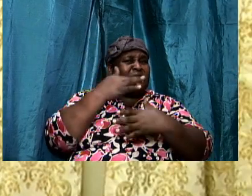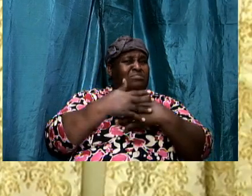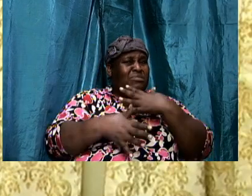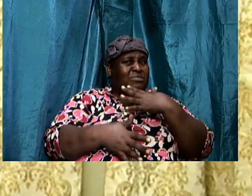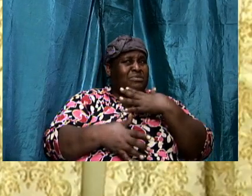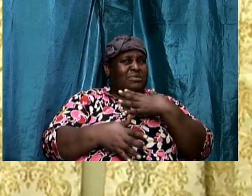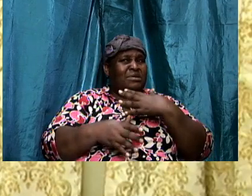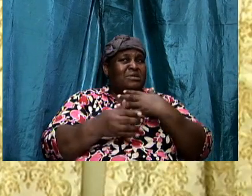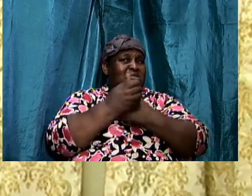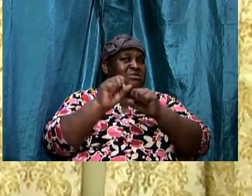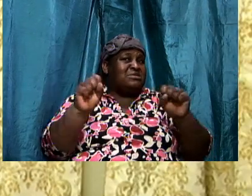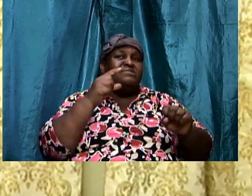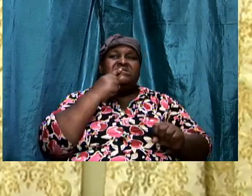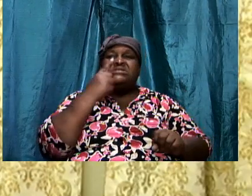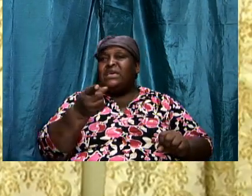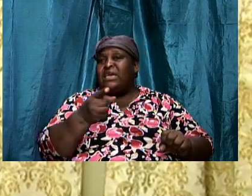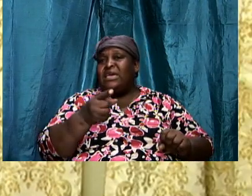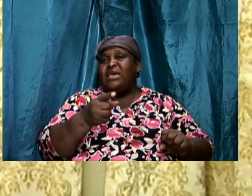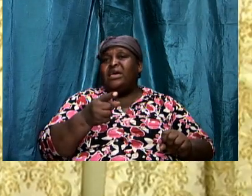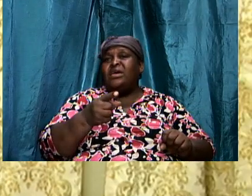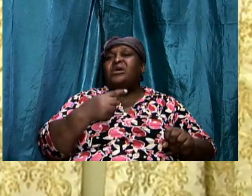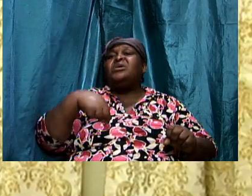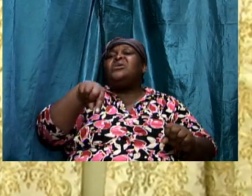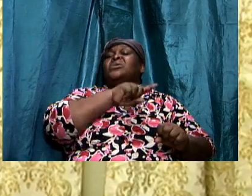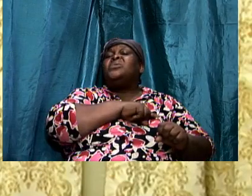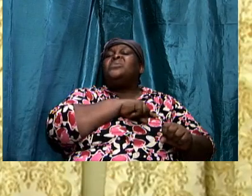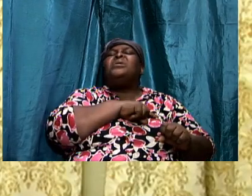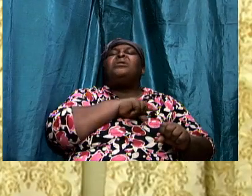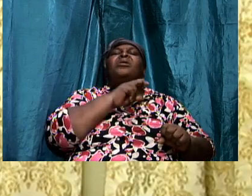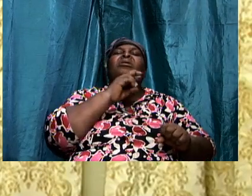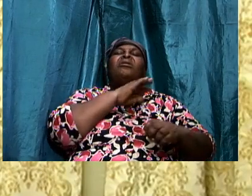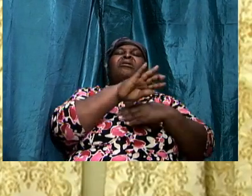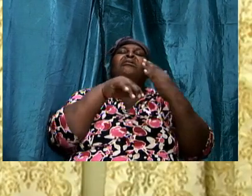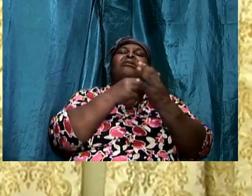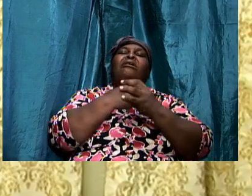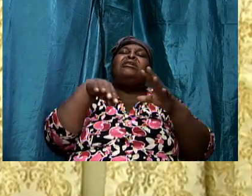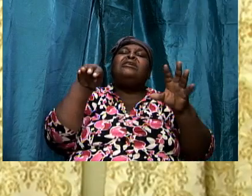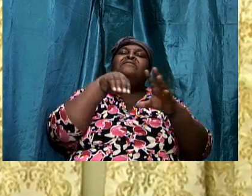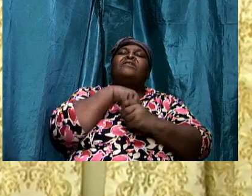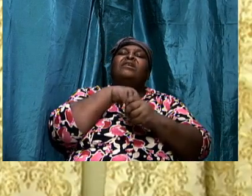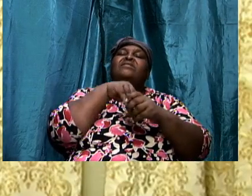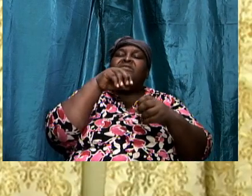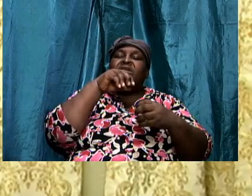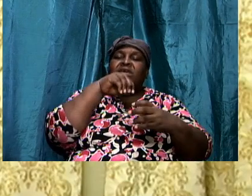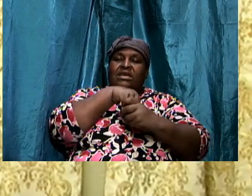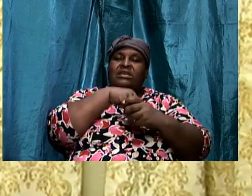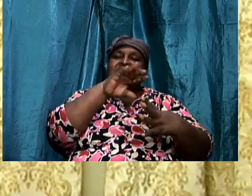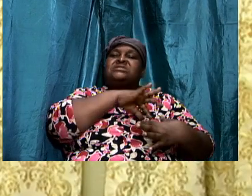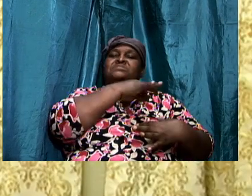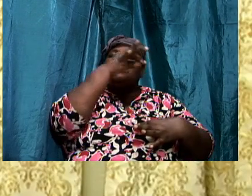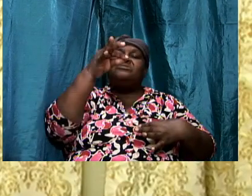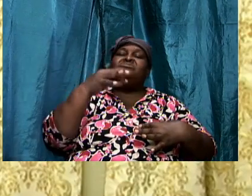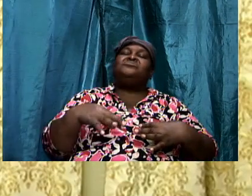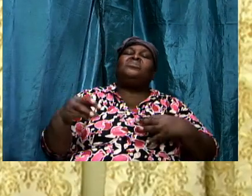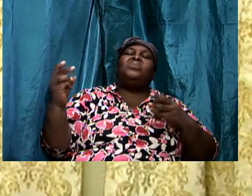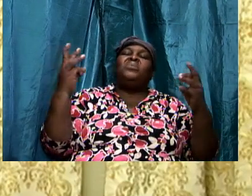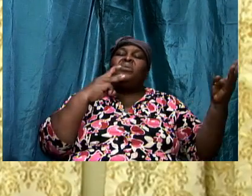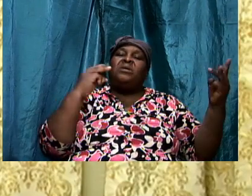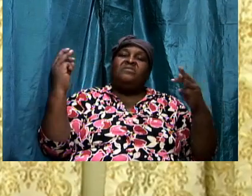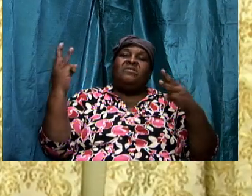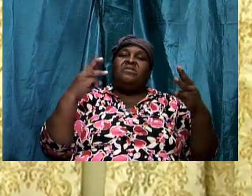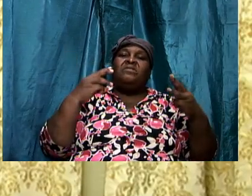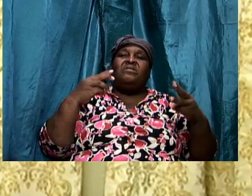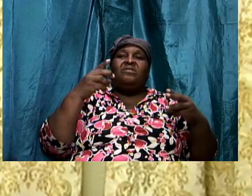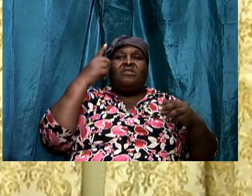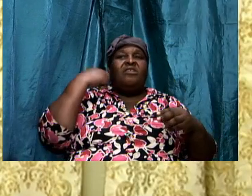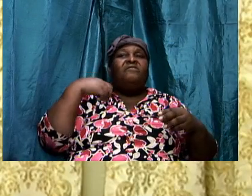say, that we are all engaged. Yes, in spiritual warfare. Ephesians 6 verse 12. For we